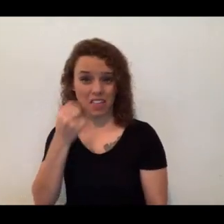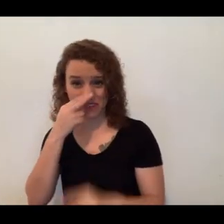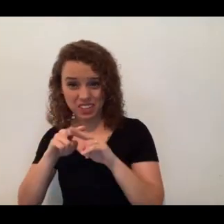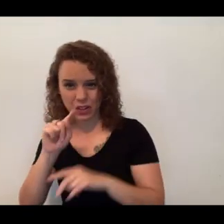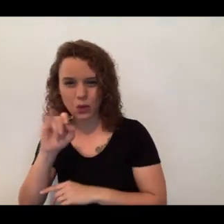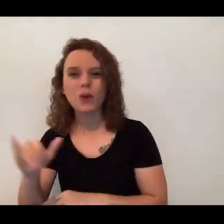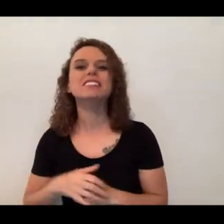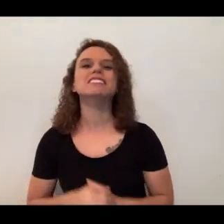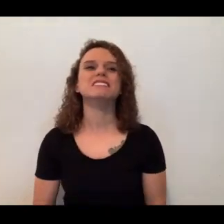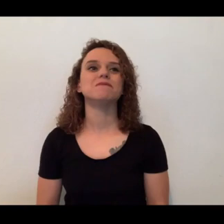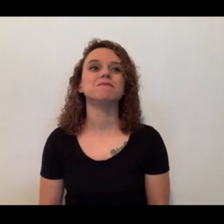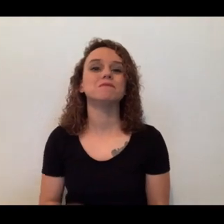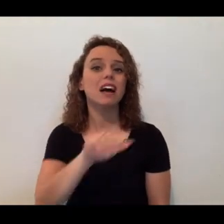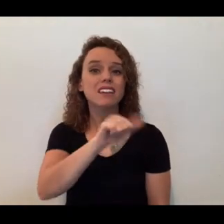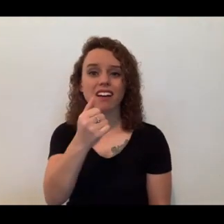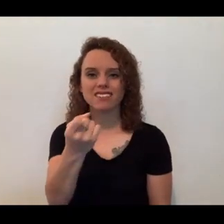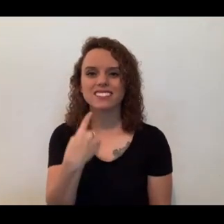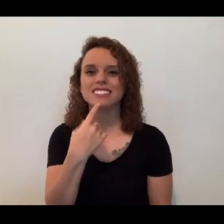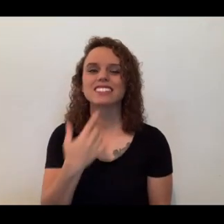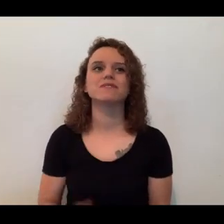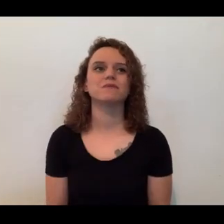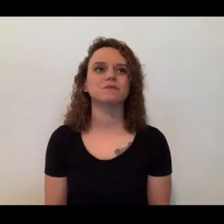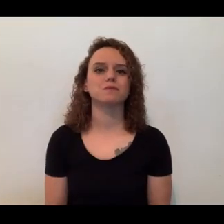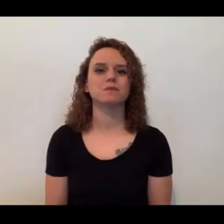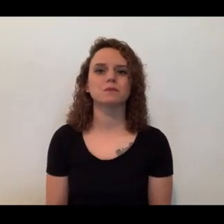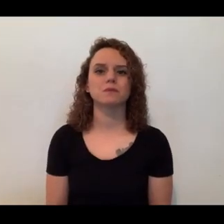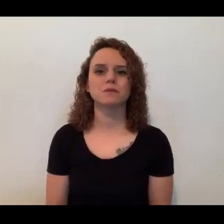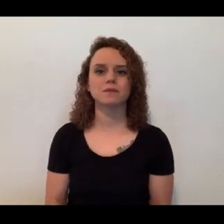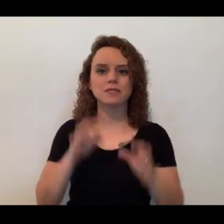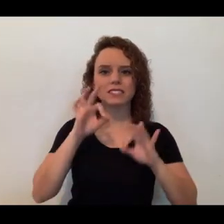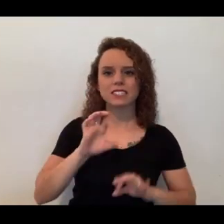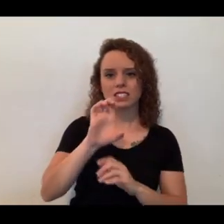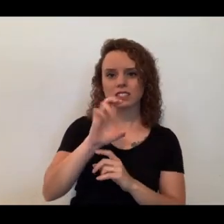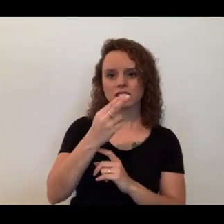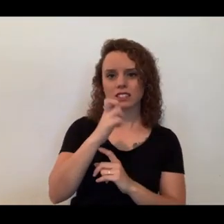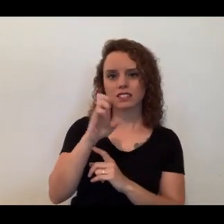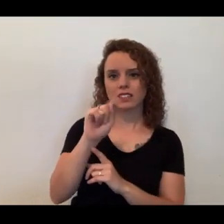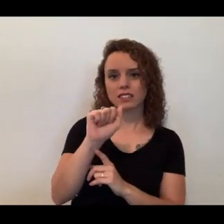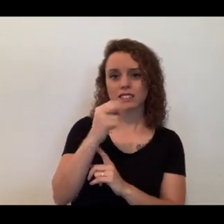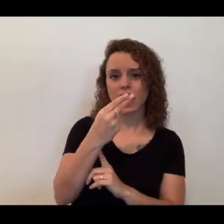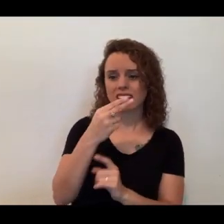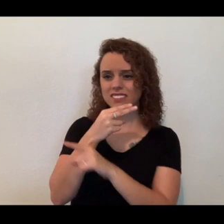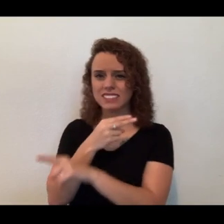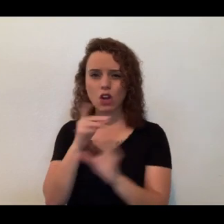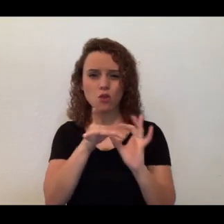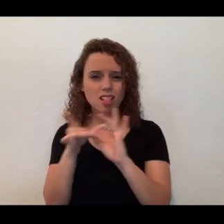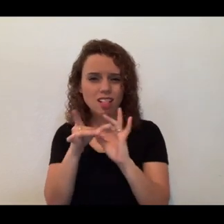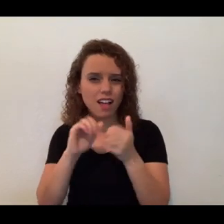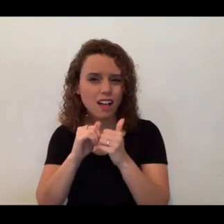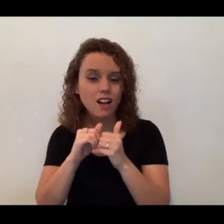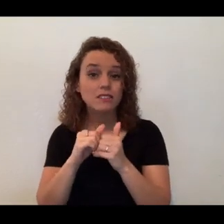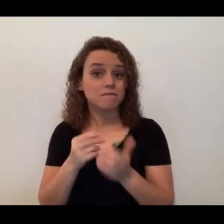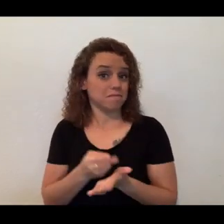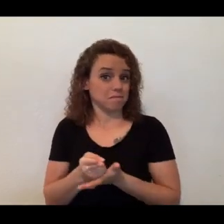question that says, how are they related to cheetahs? Well, to be completely honest, they share the same